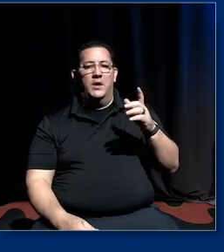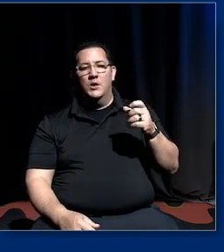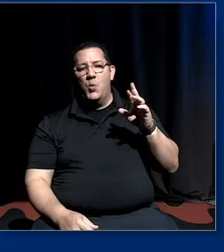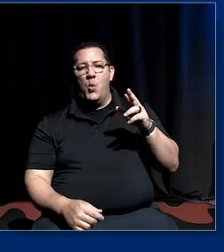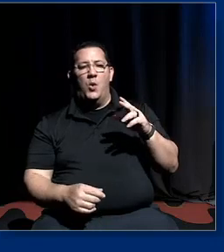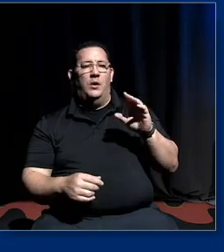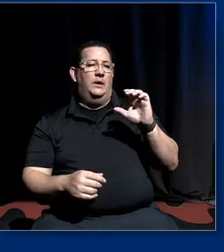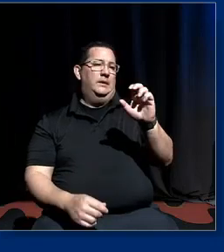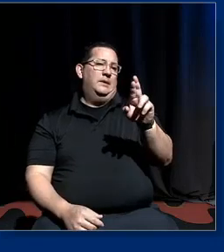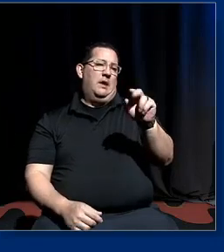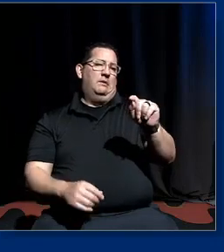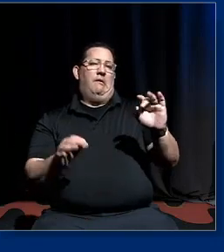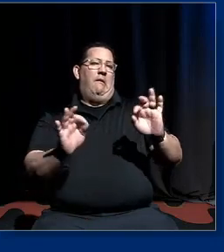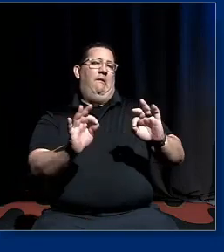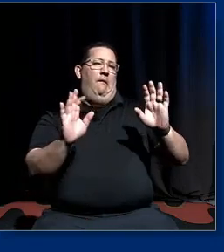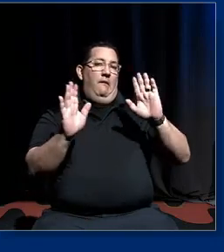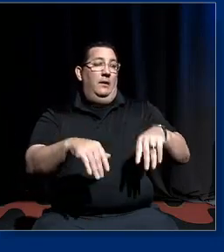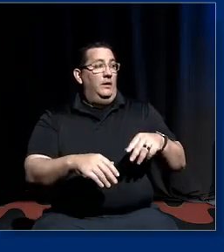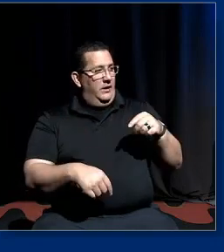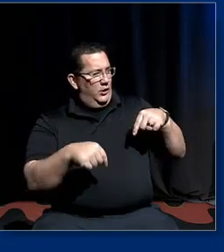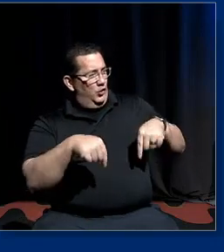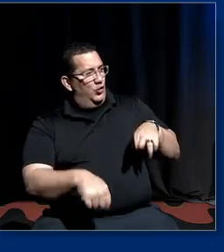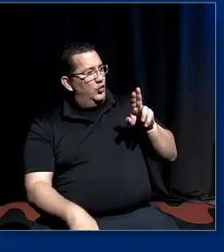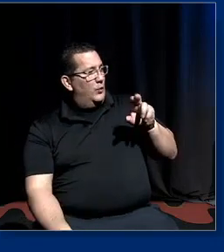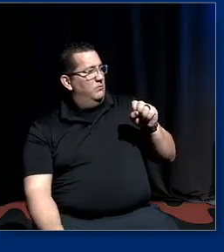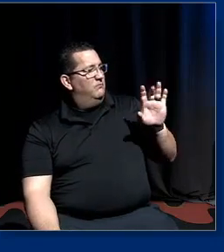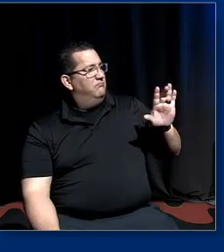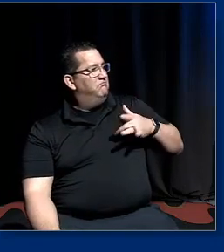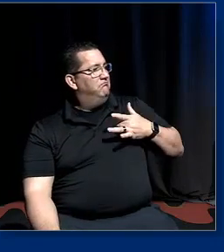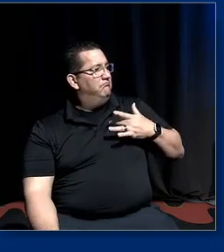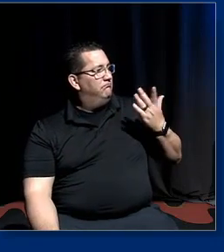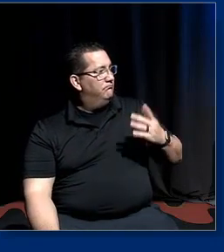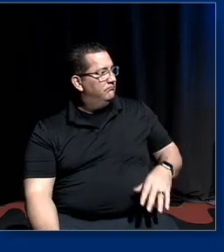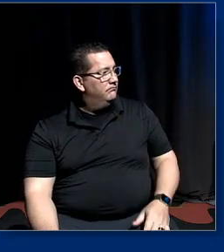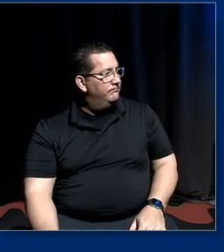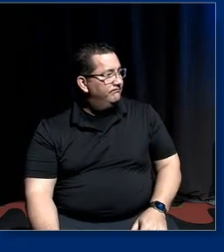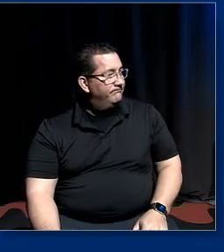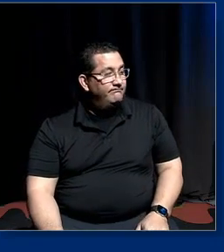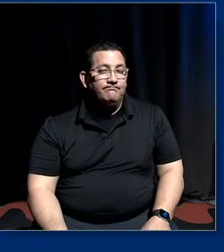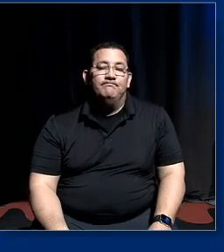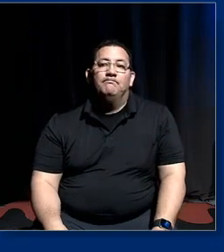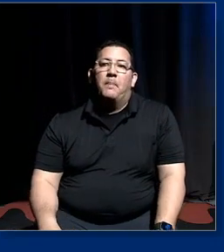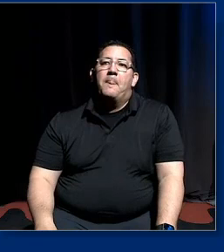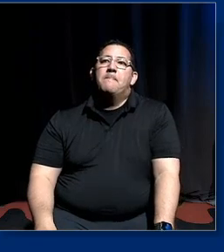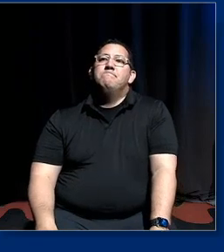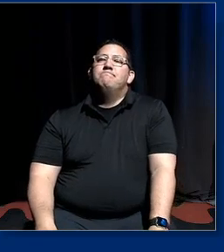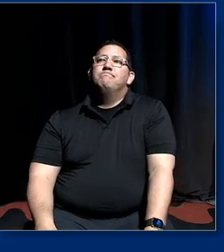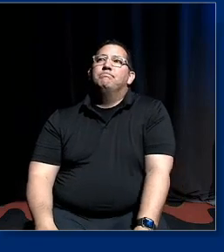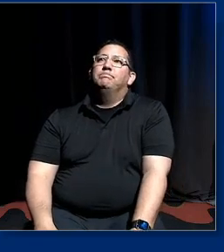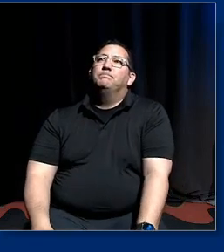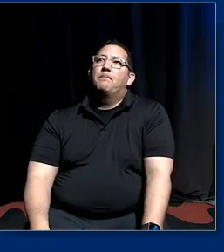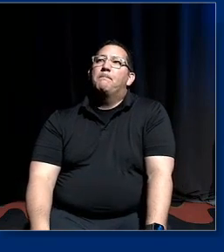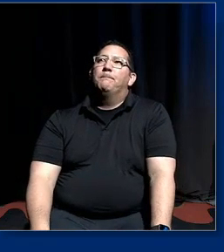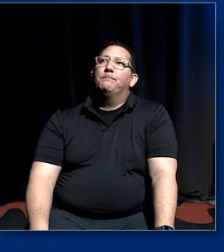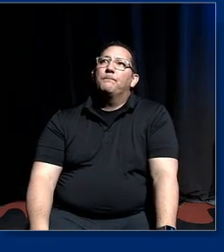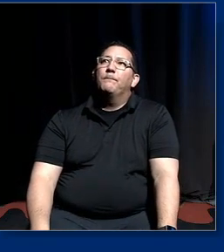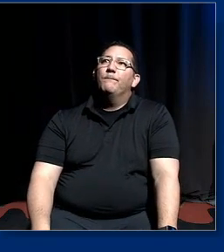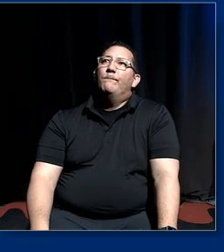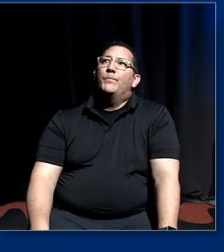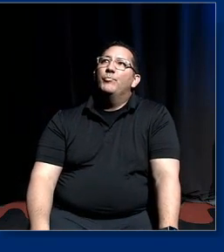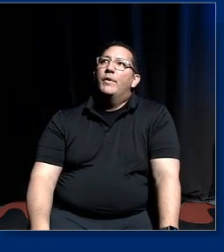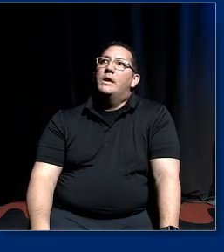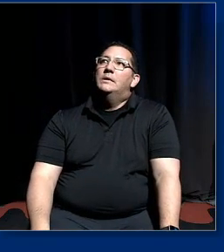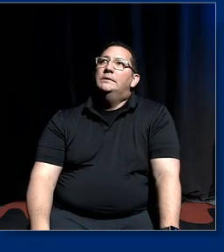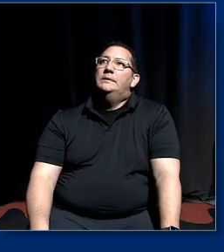critical race theory in the united states well um i mean it's